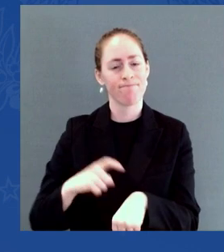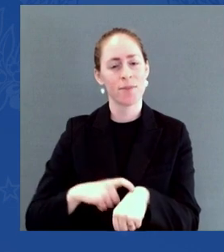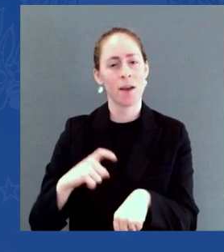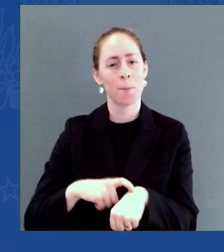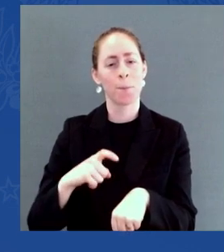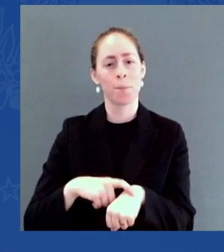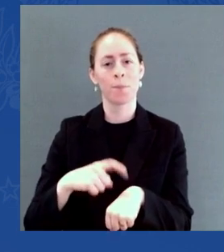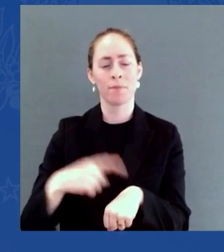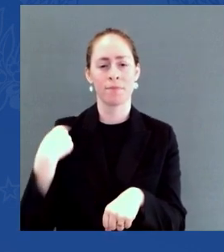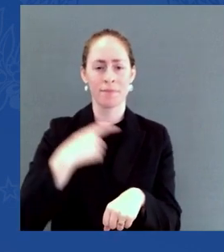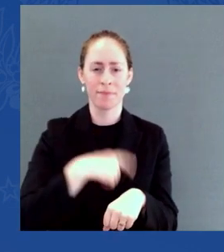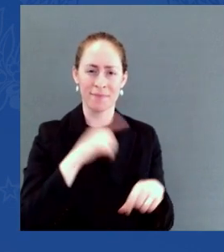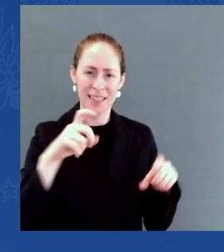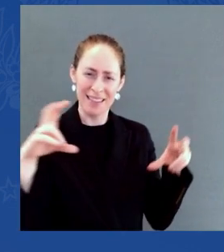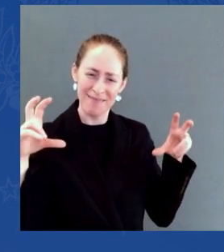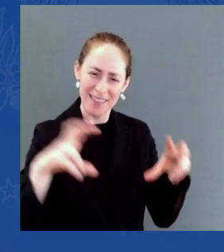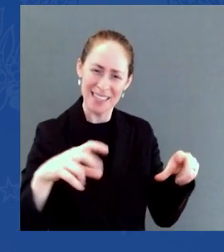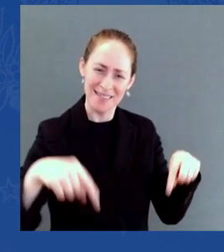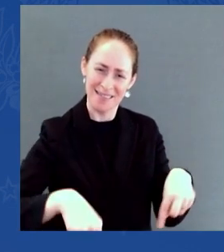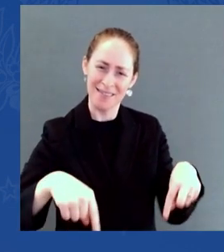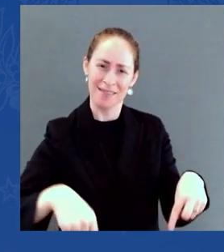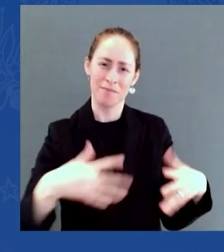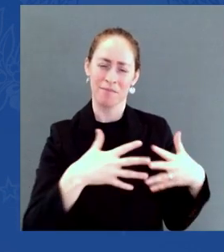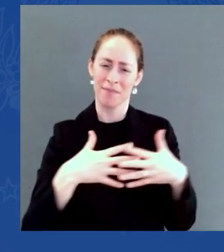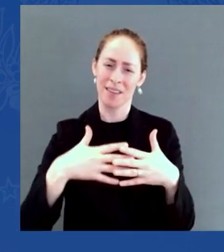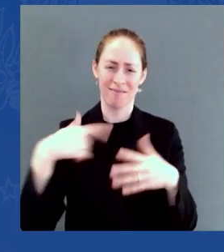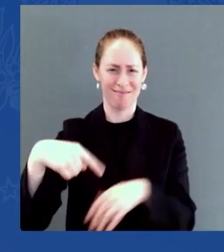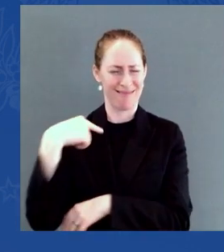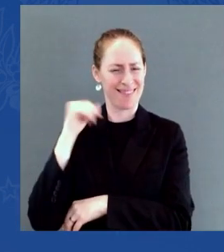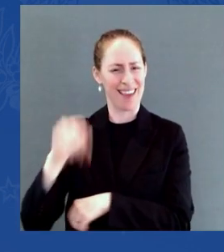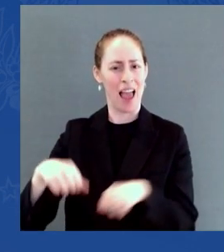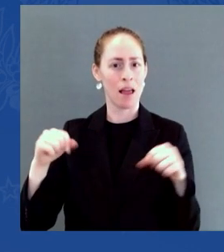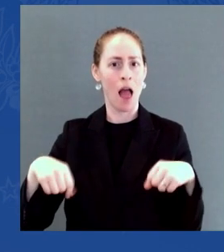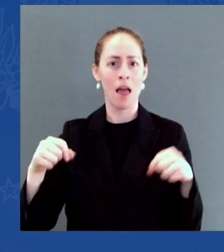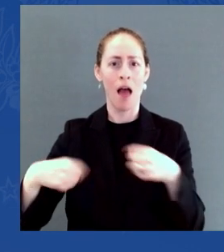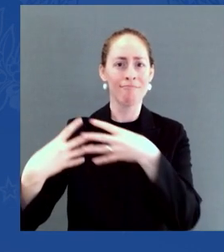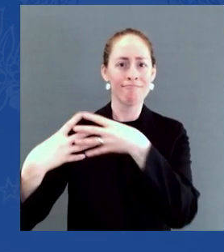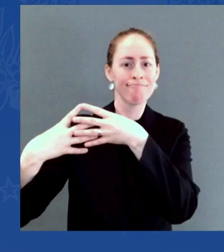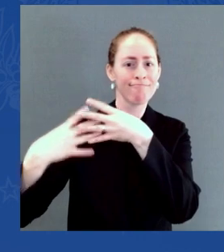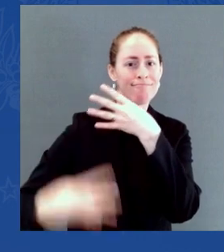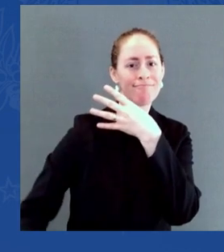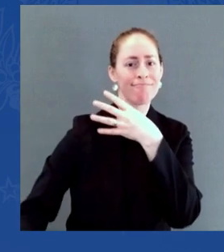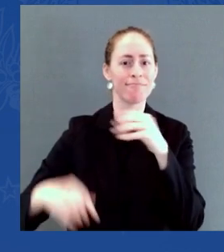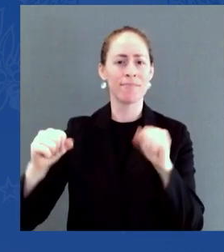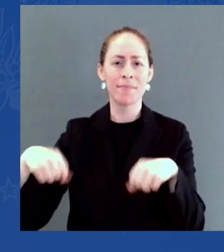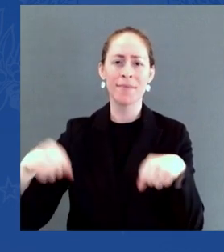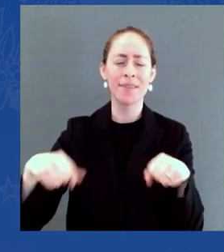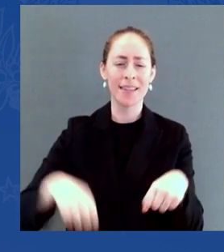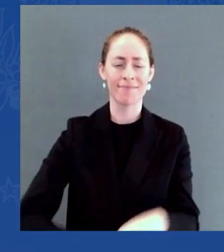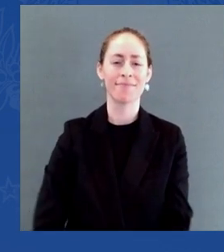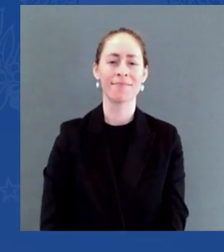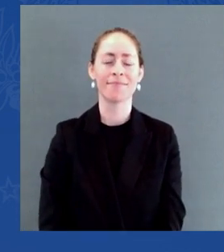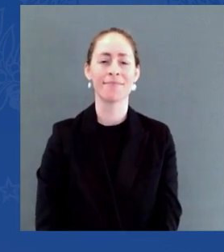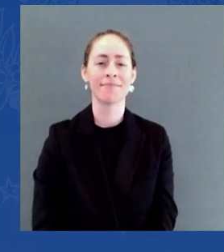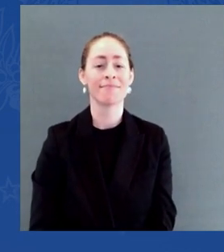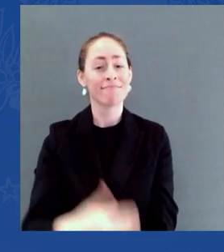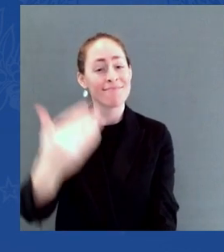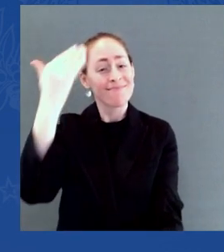we know by dreaming small. Throughout our history, we've emerged from crisis by investing in ourselves.